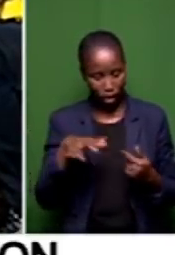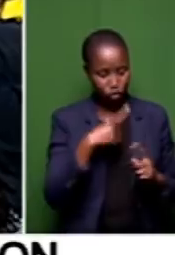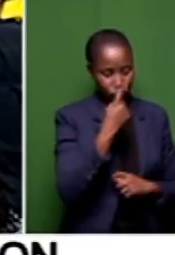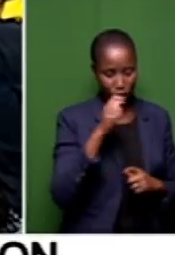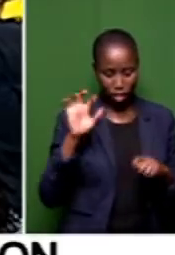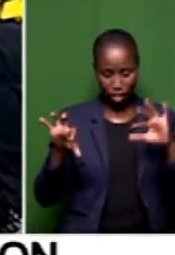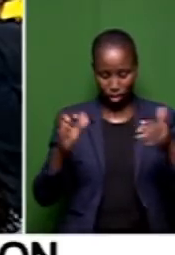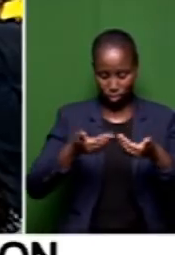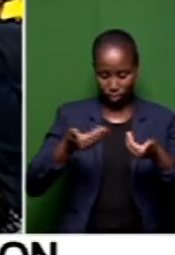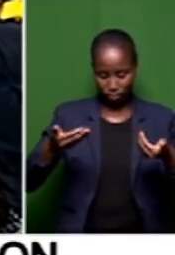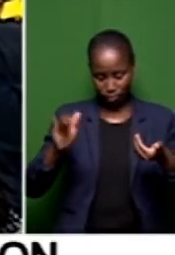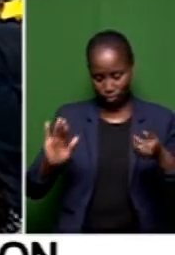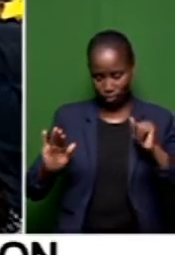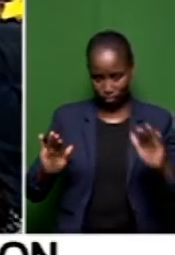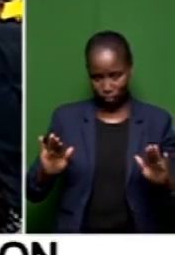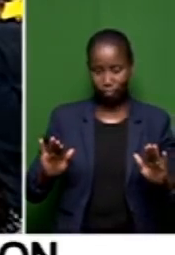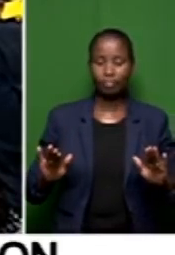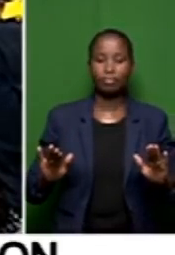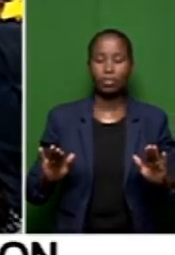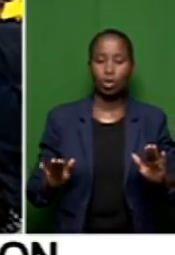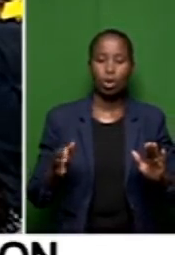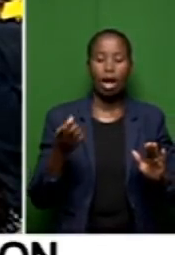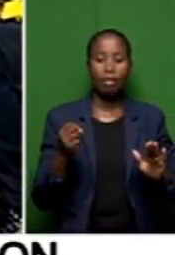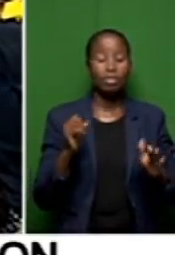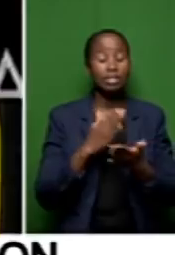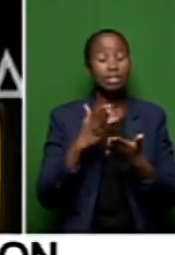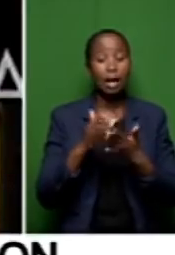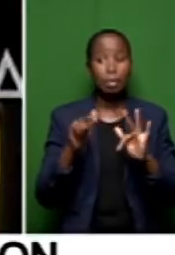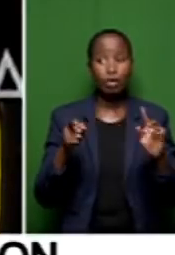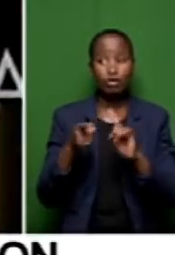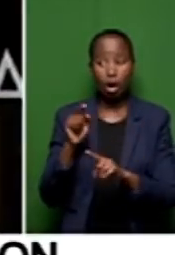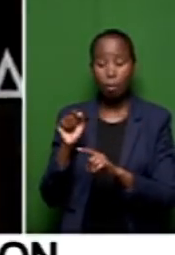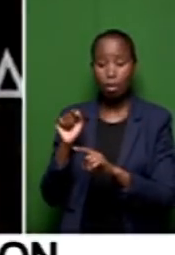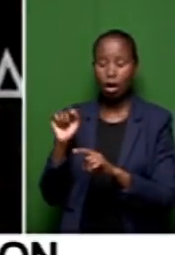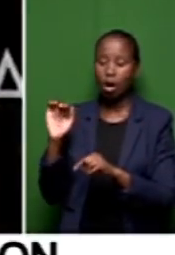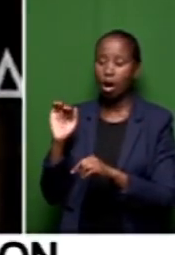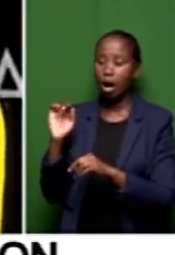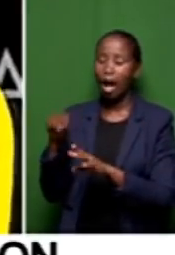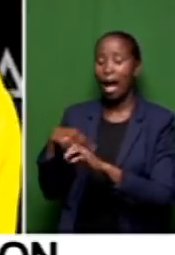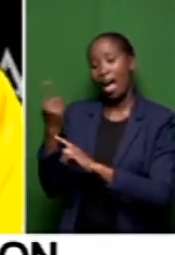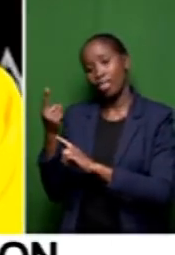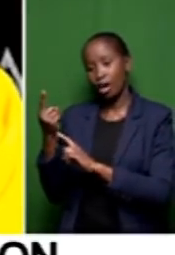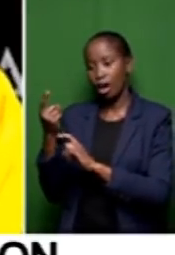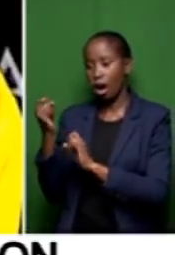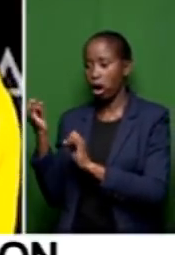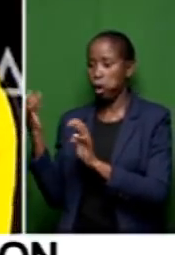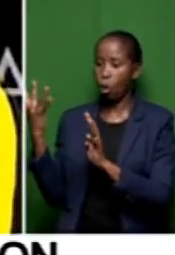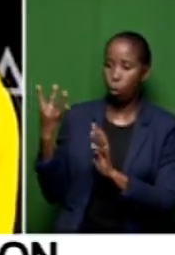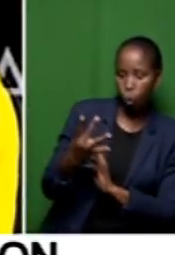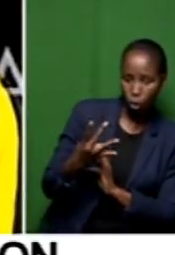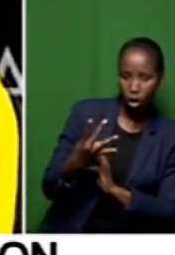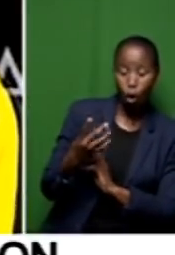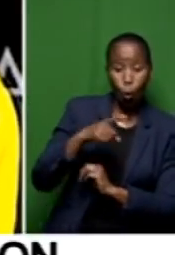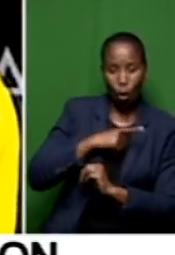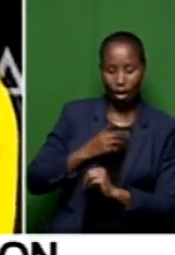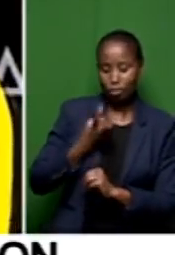Now, arising out of that is the inward migration of communities into the city, looking for better opportunities,